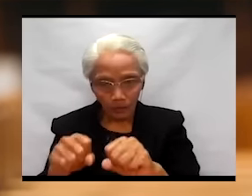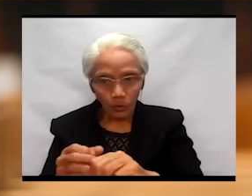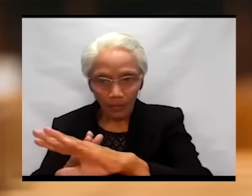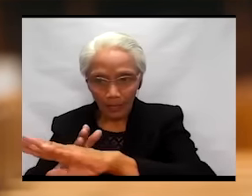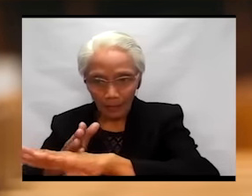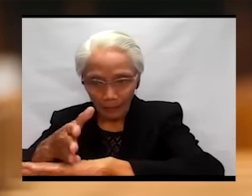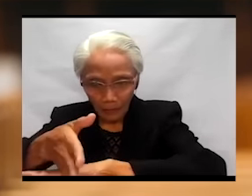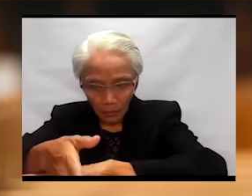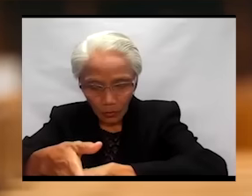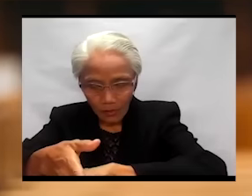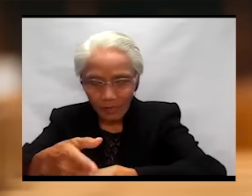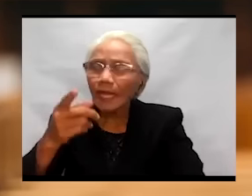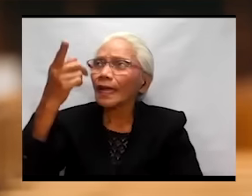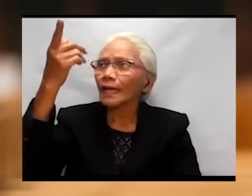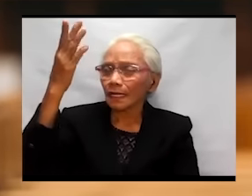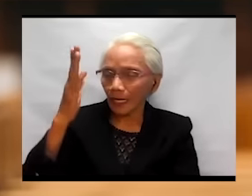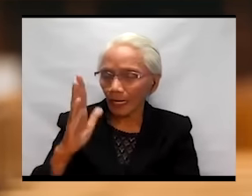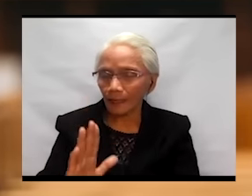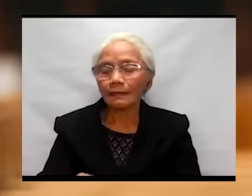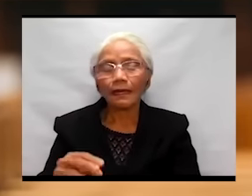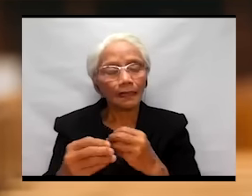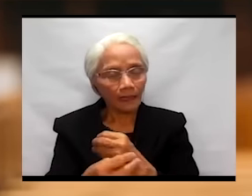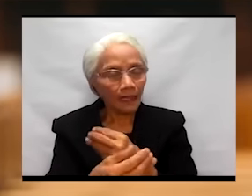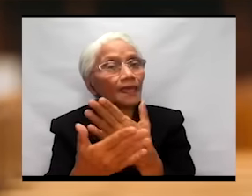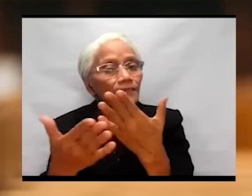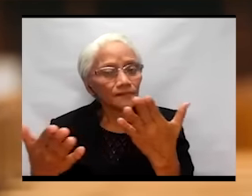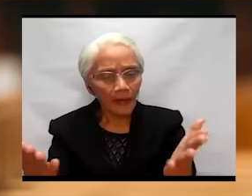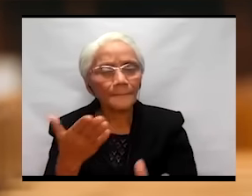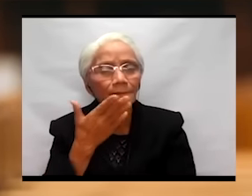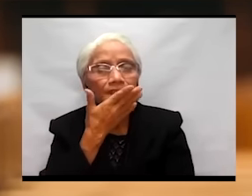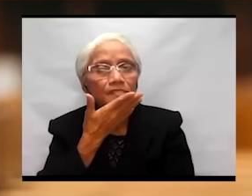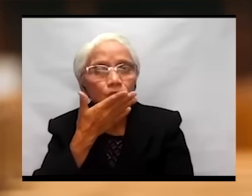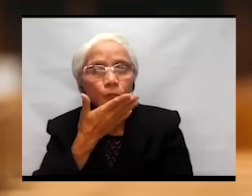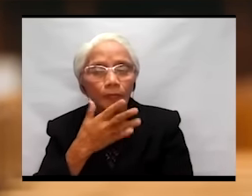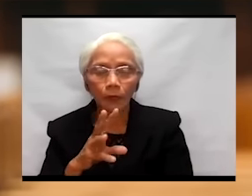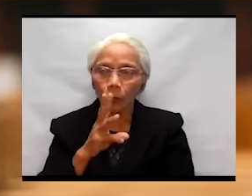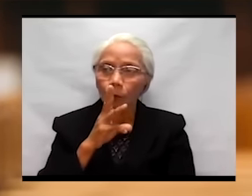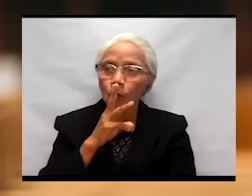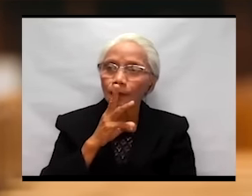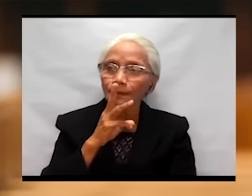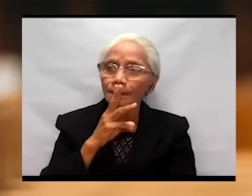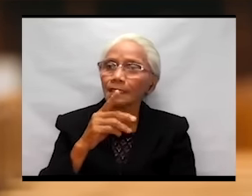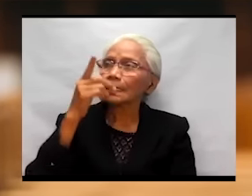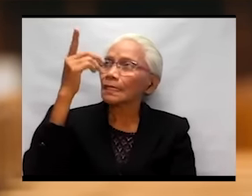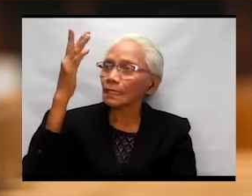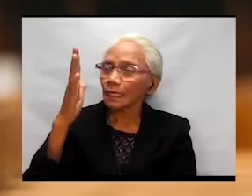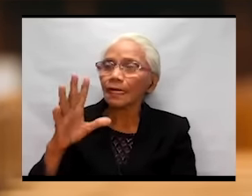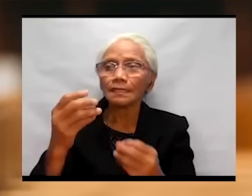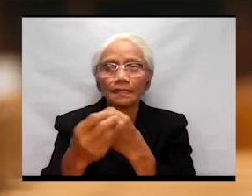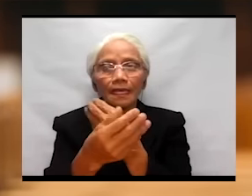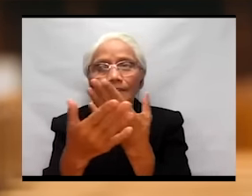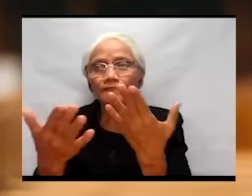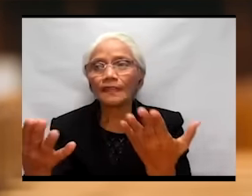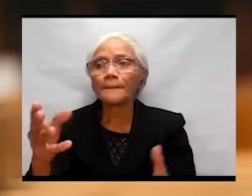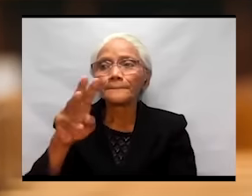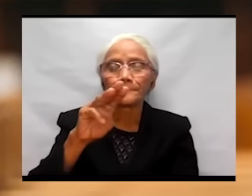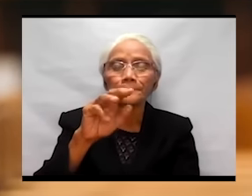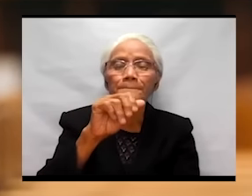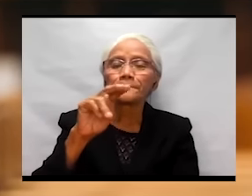sweet water. God gave them manna from the heavens and quail.